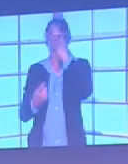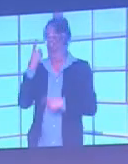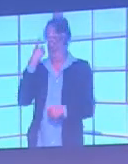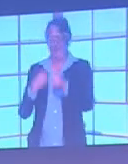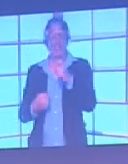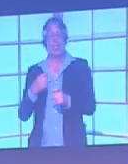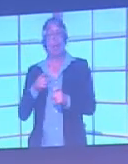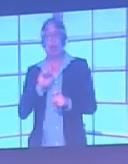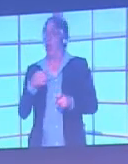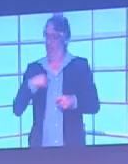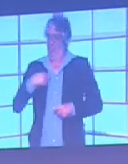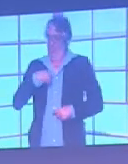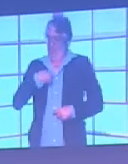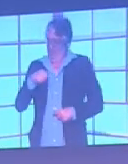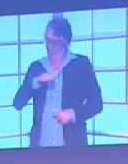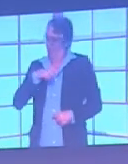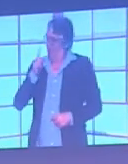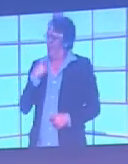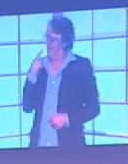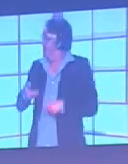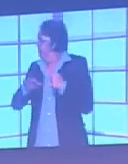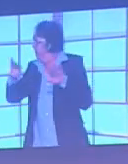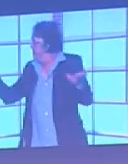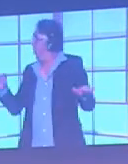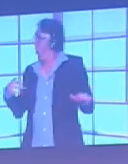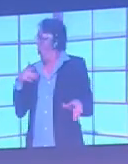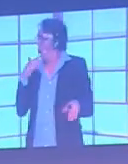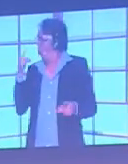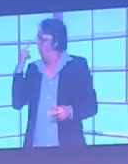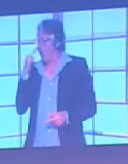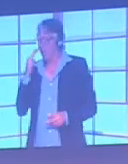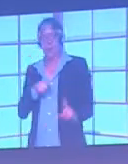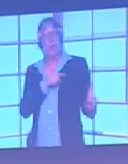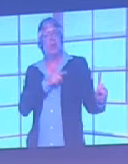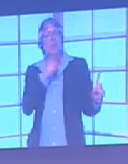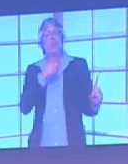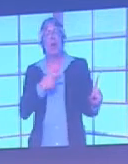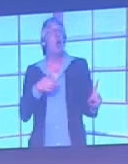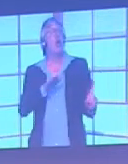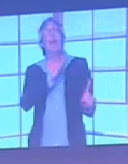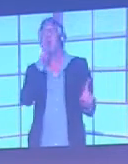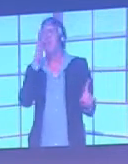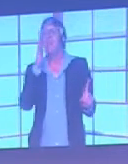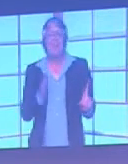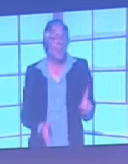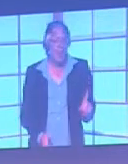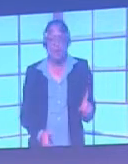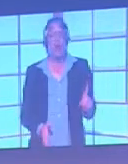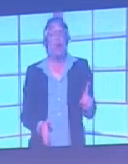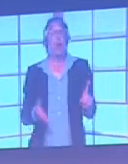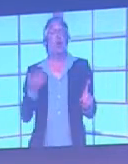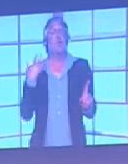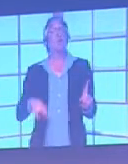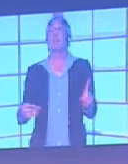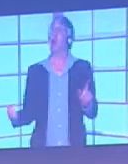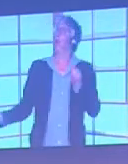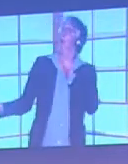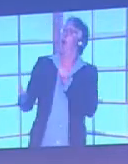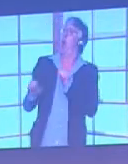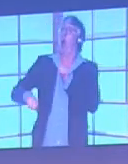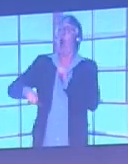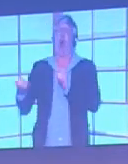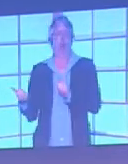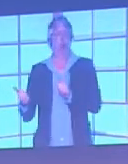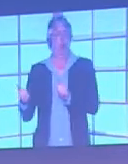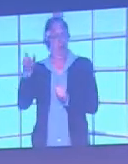he was colour blind, so they always knew. But he said he'd never played with any other player who was colour blind. And that's odd,